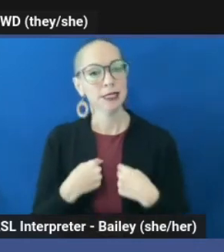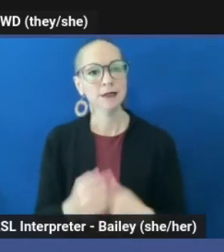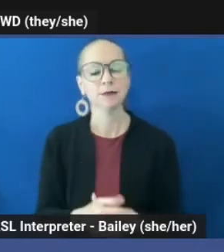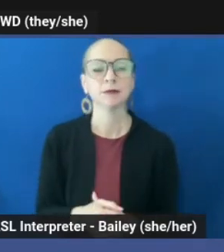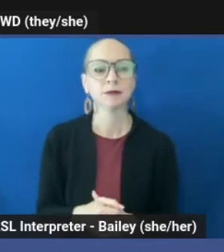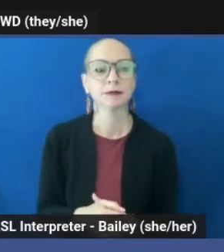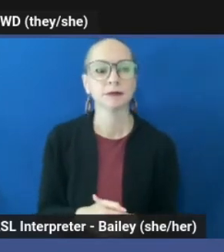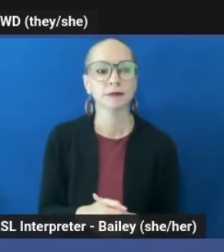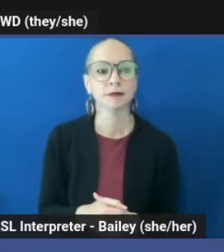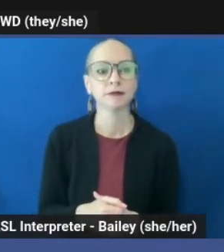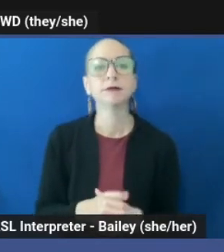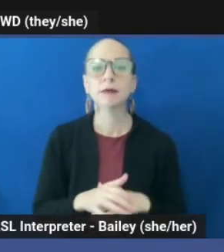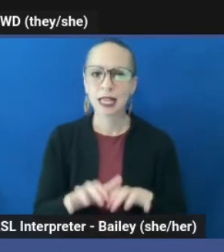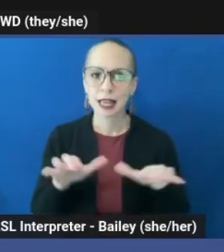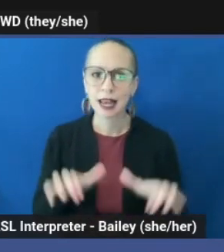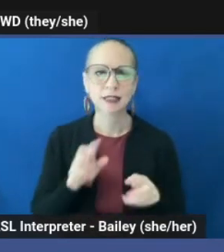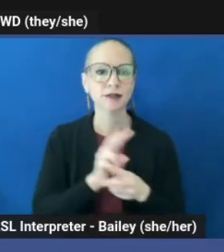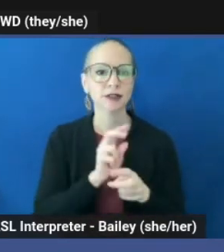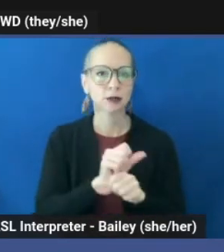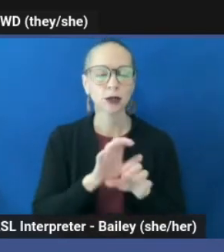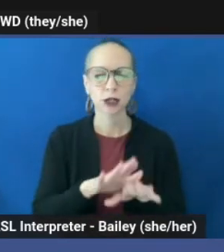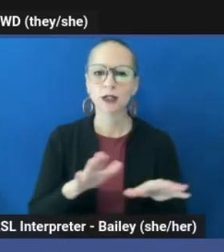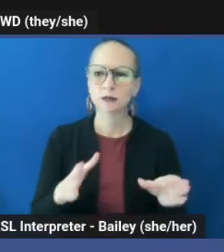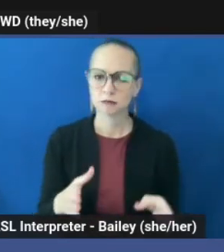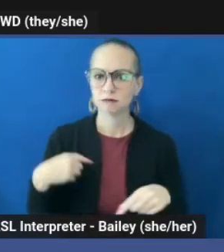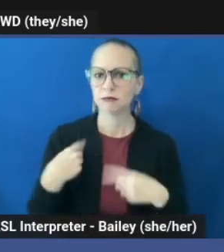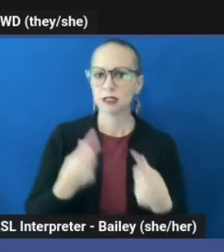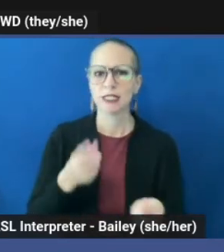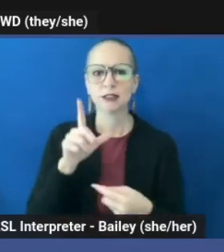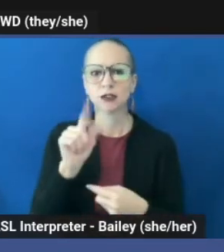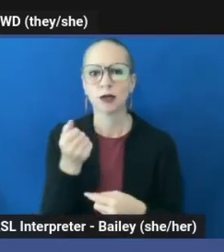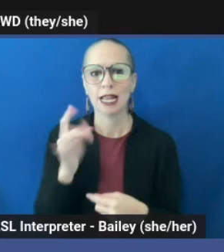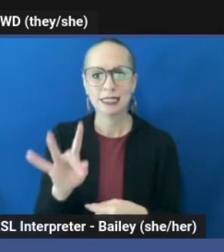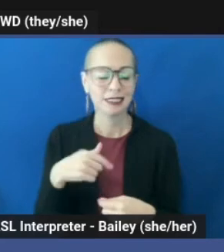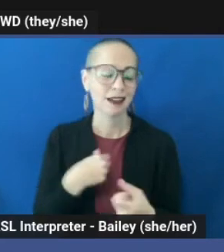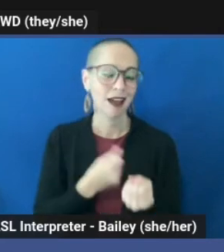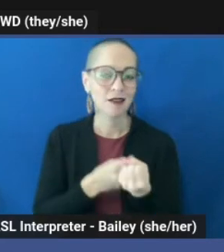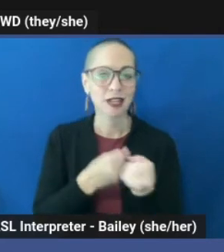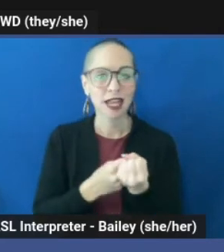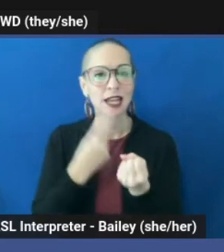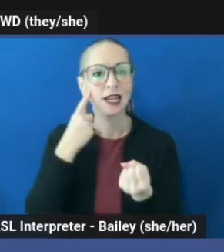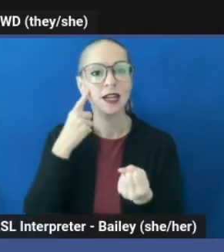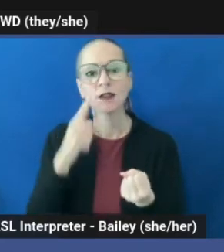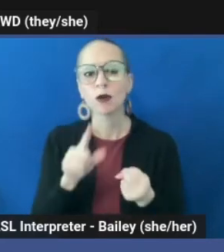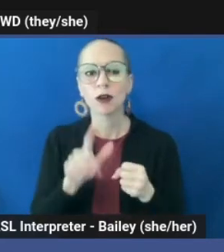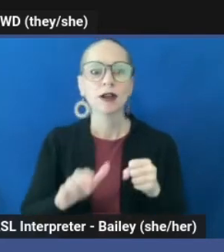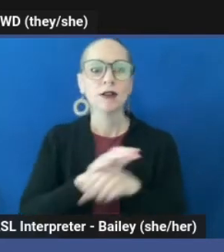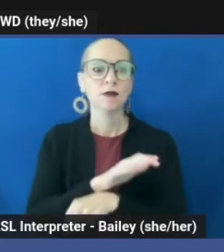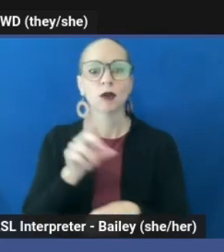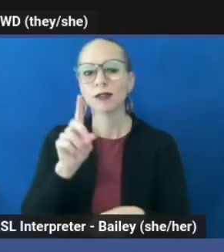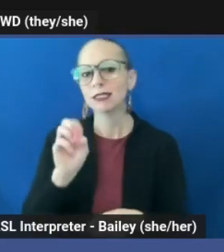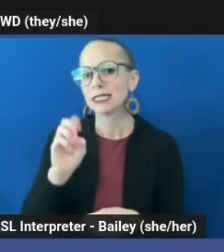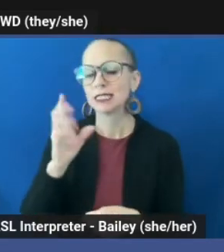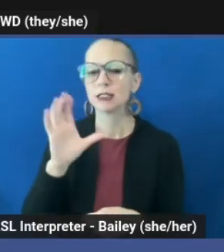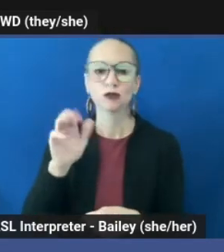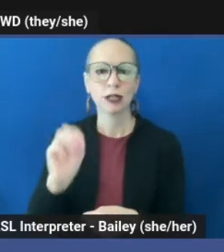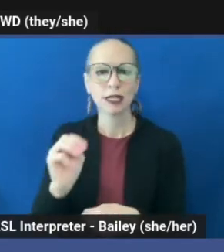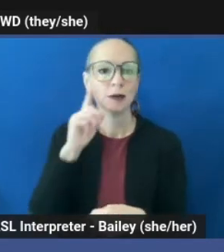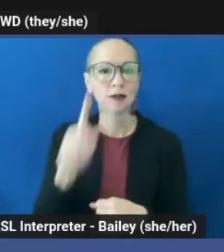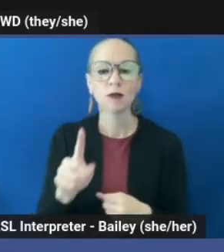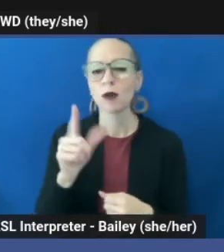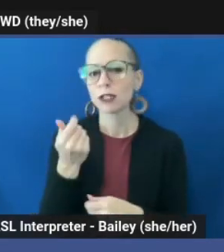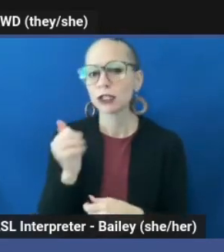an active sex worker since 2018. I advocate for full decrim in any related healthcare, gender, and LGBTQ